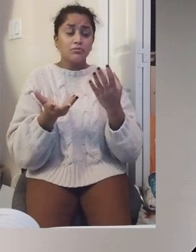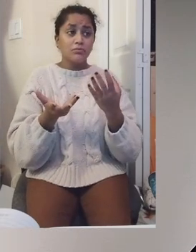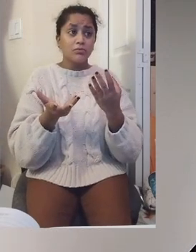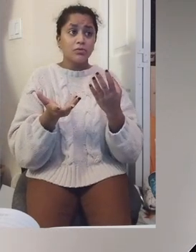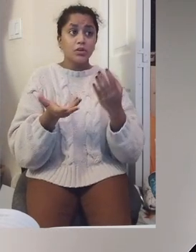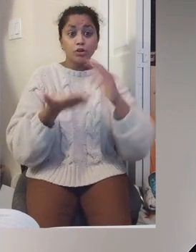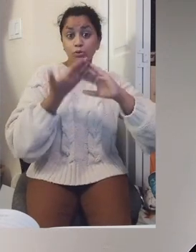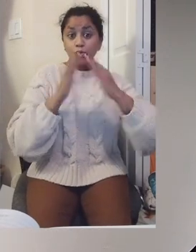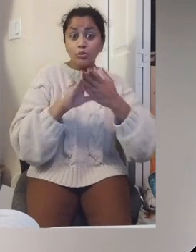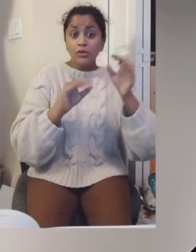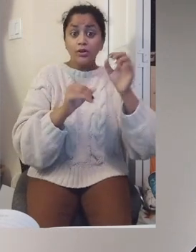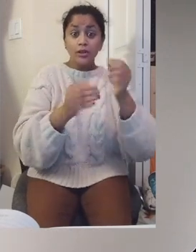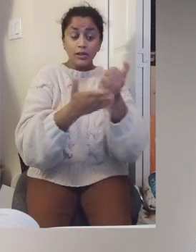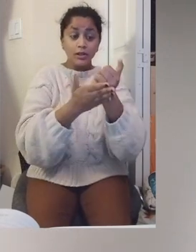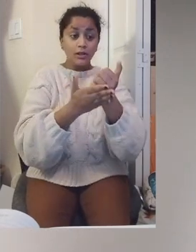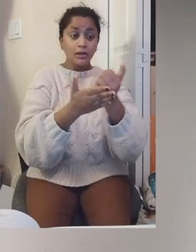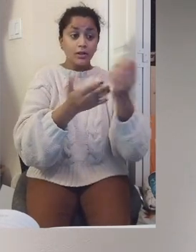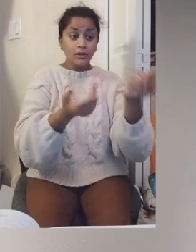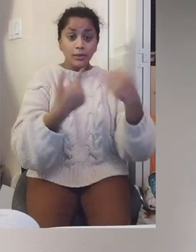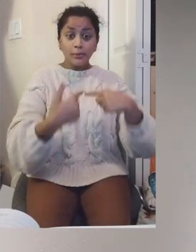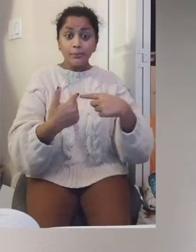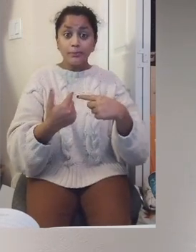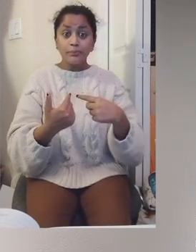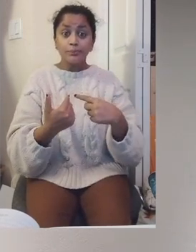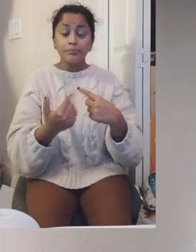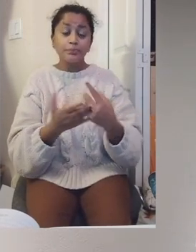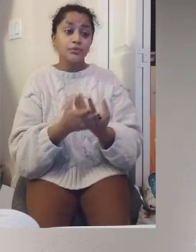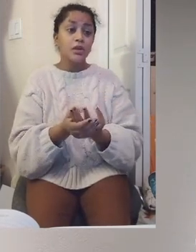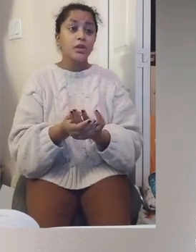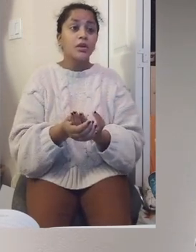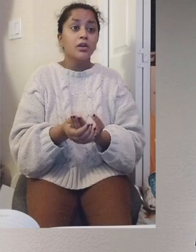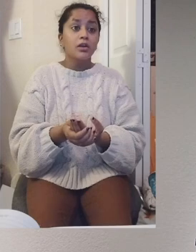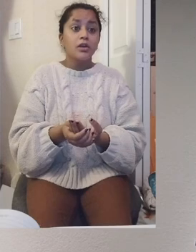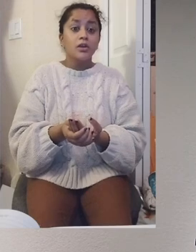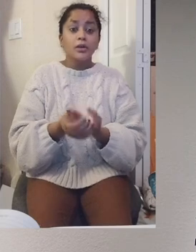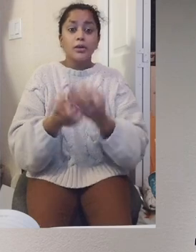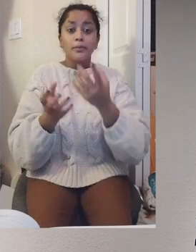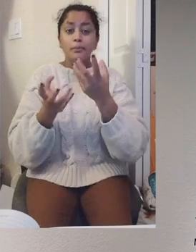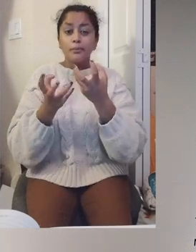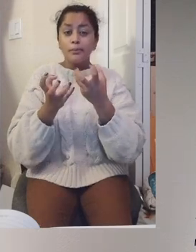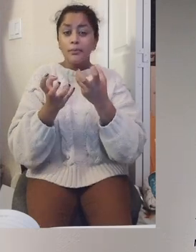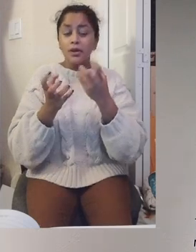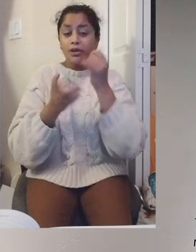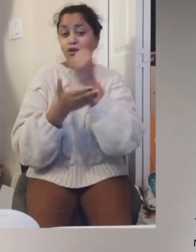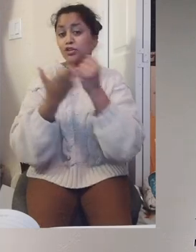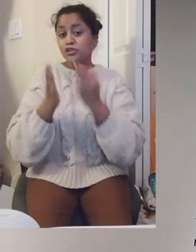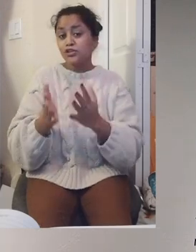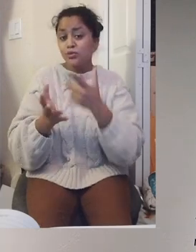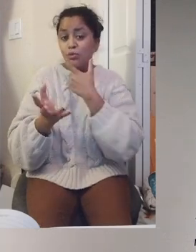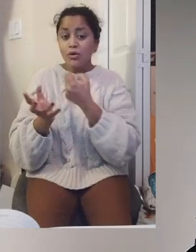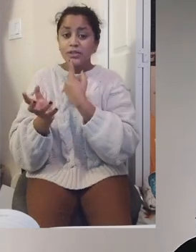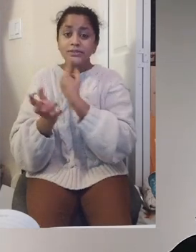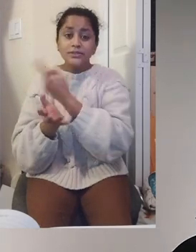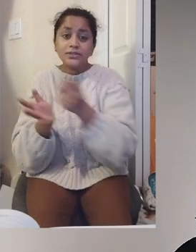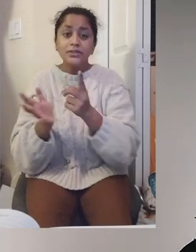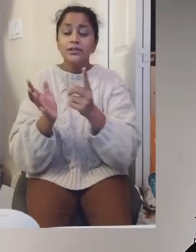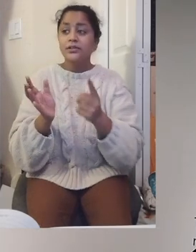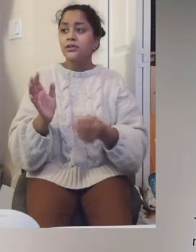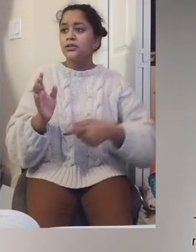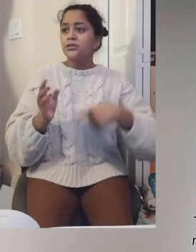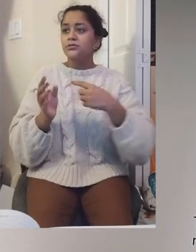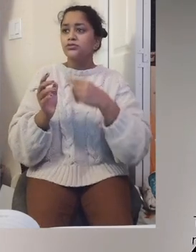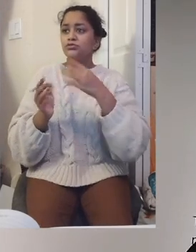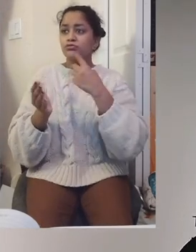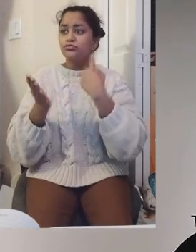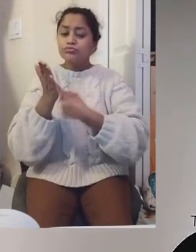They need you to be able to not only come to look at their art, but to buy their art, and to